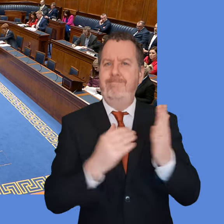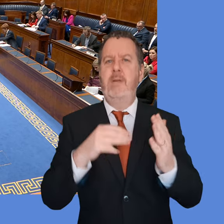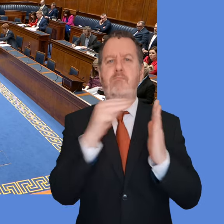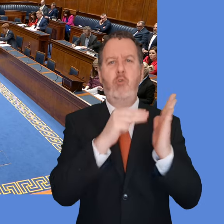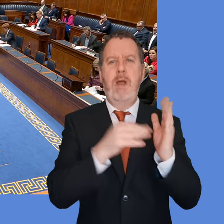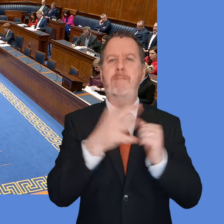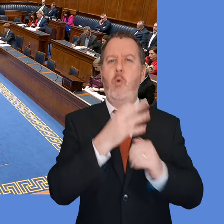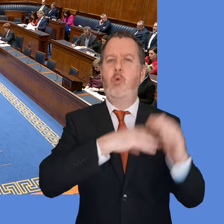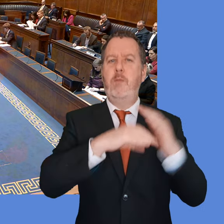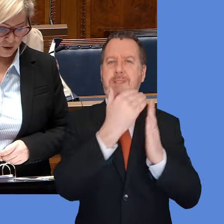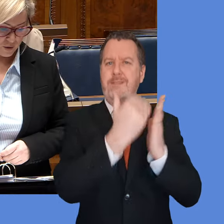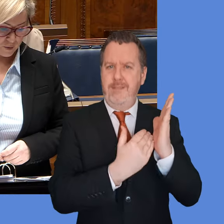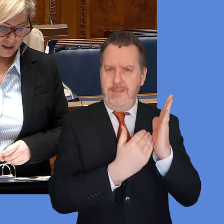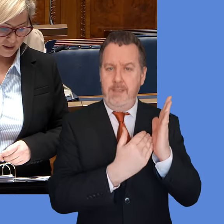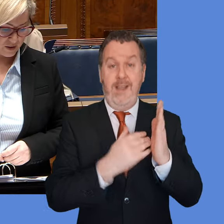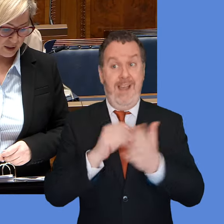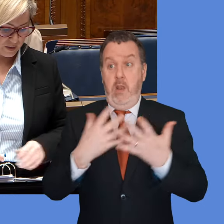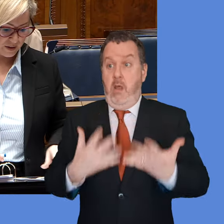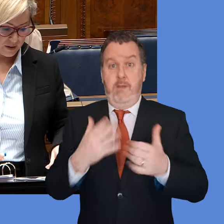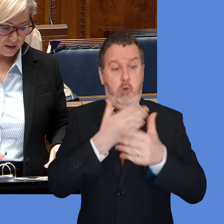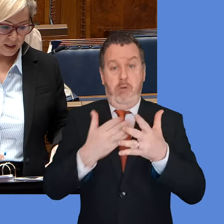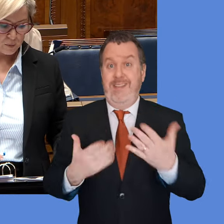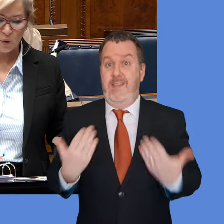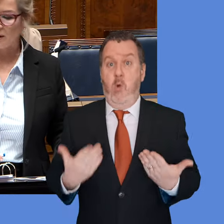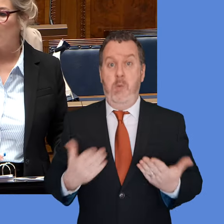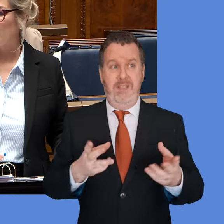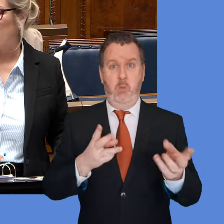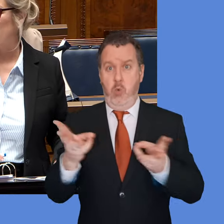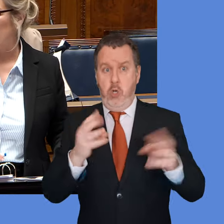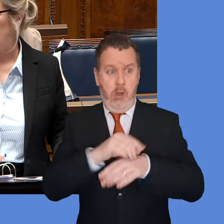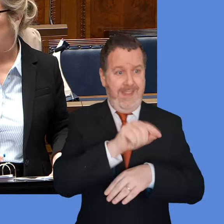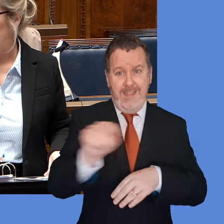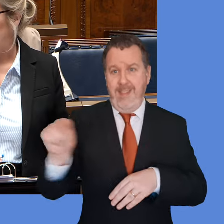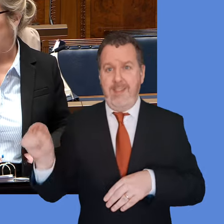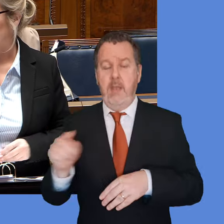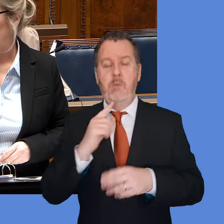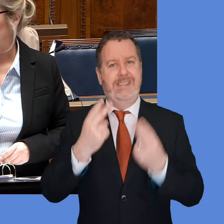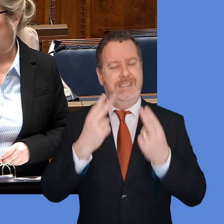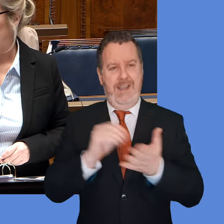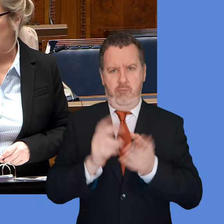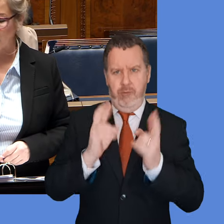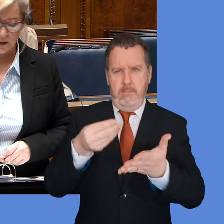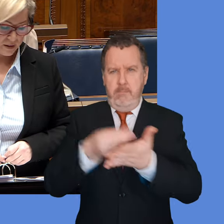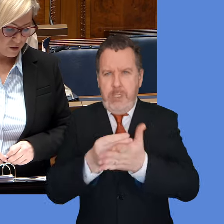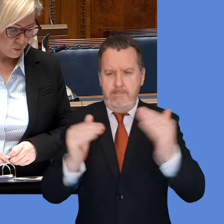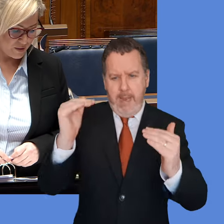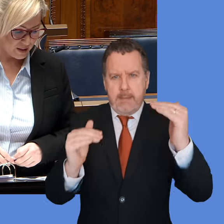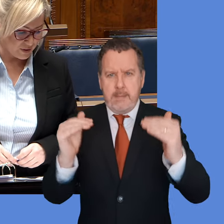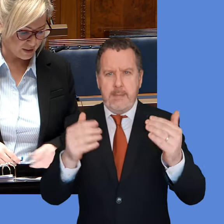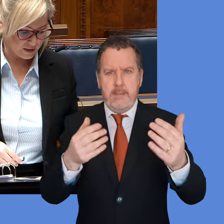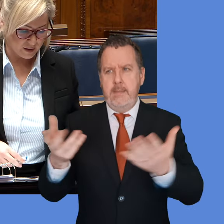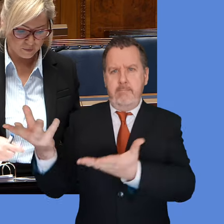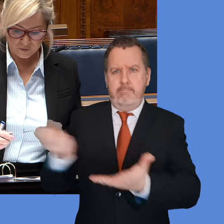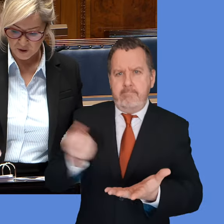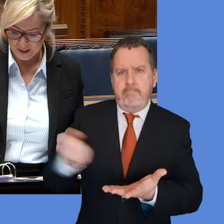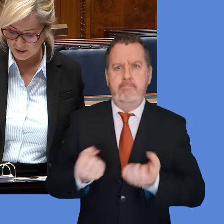immediate priorities, of which there are many to deal with. It's important that we get the basics right in terms of the fiscal framework, so that's why we've